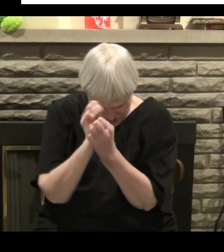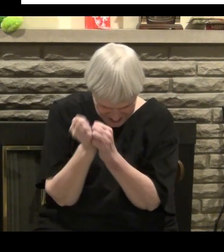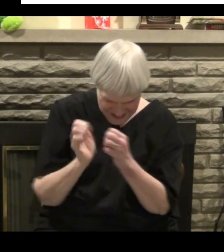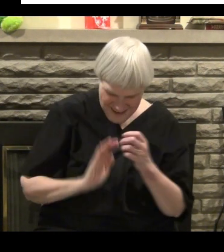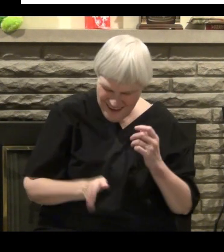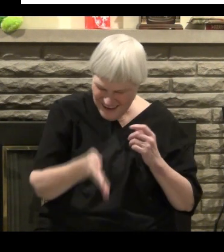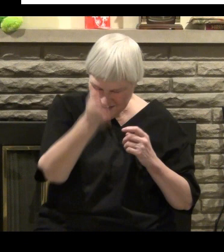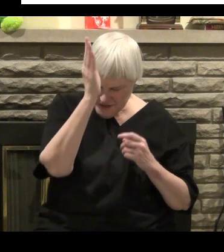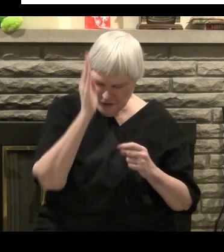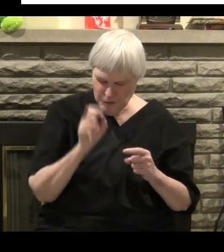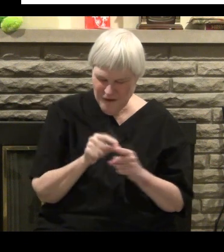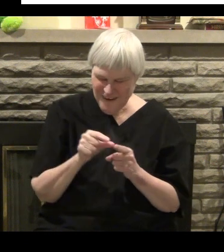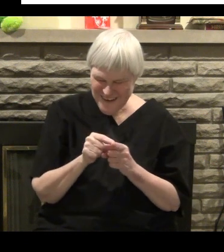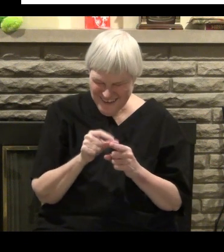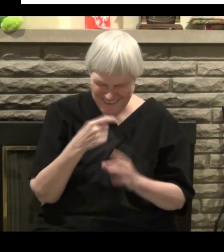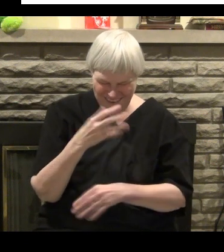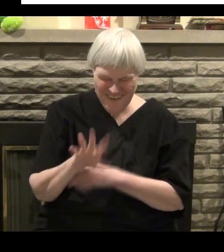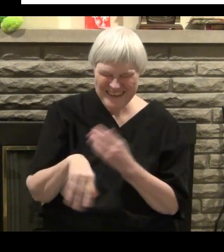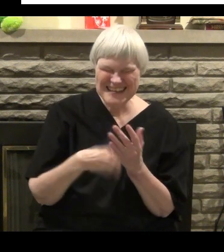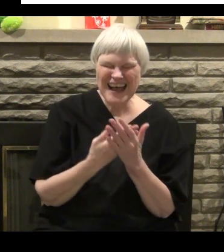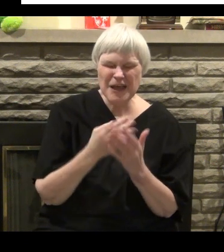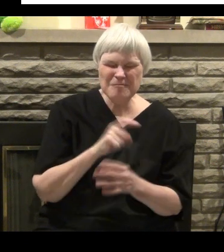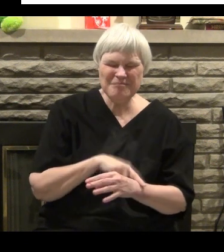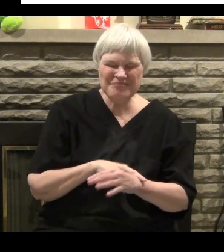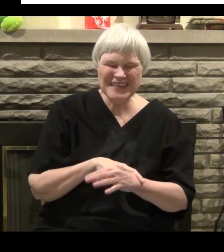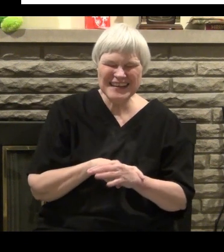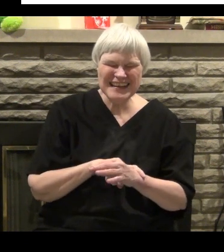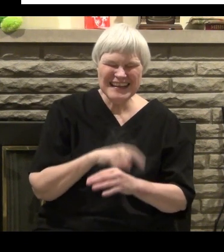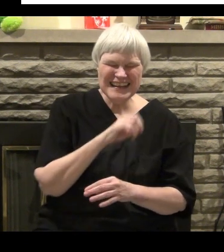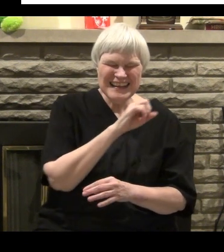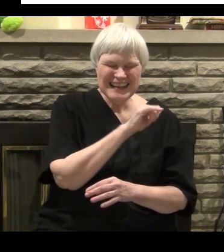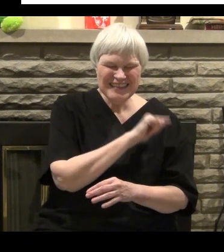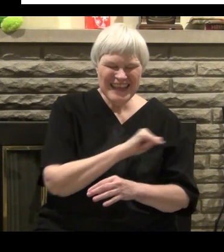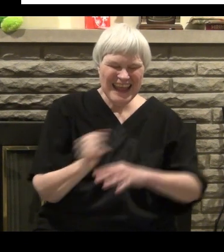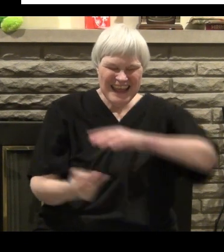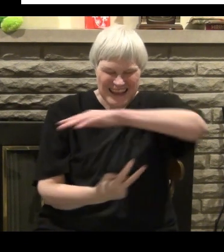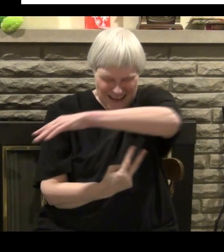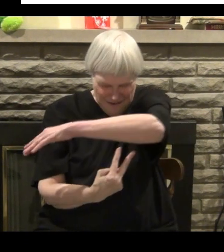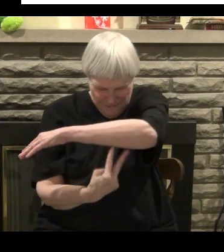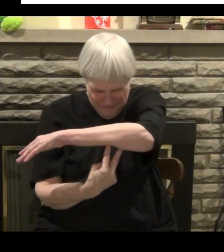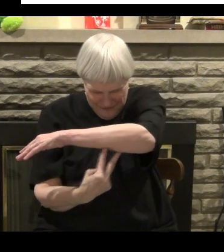the word of God. They're literally changing the word of God here.